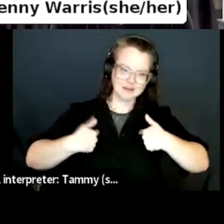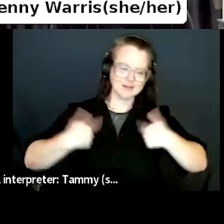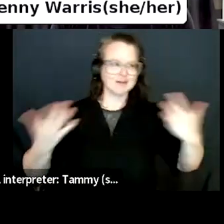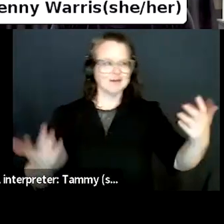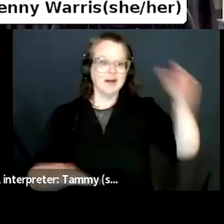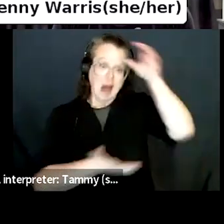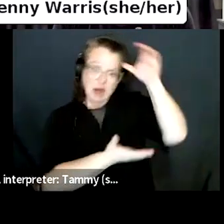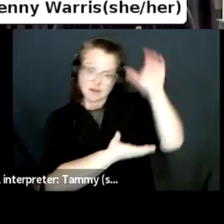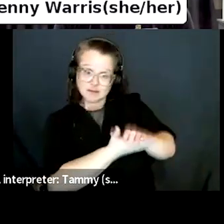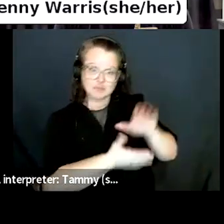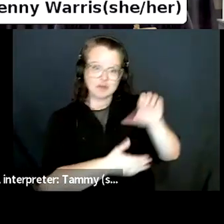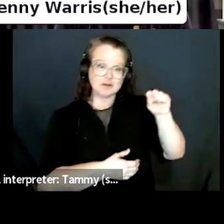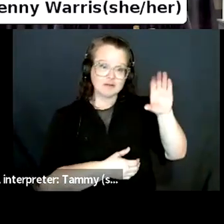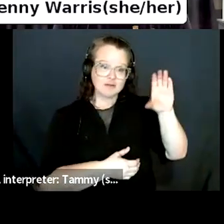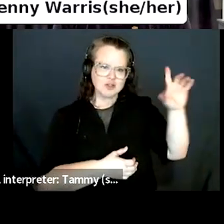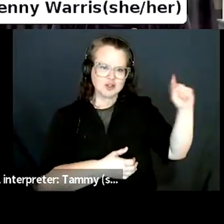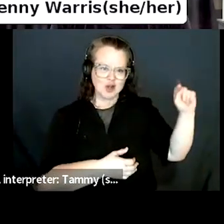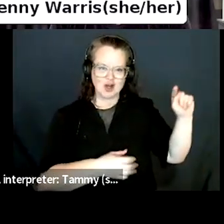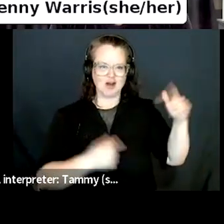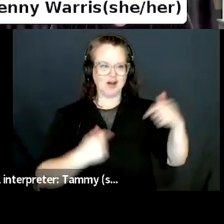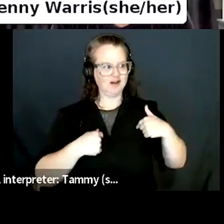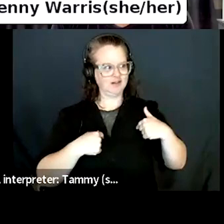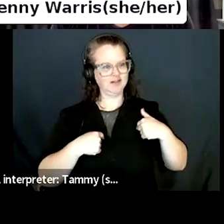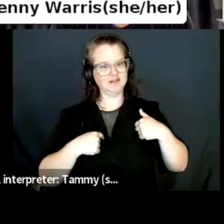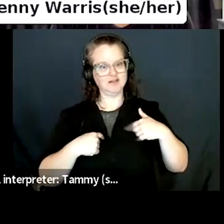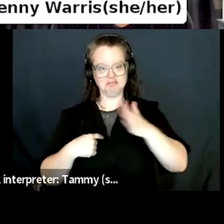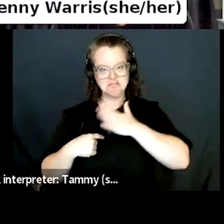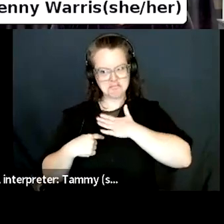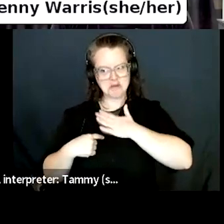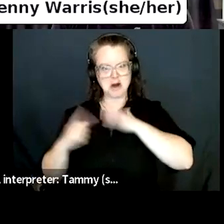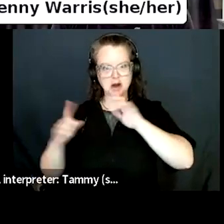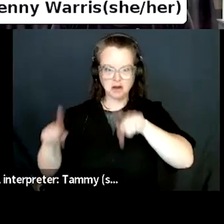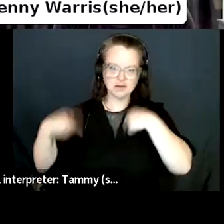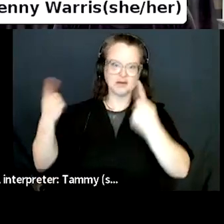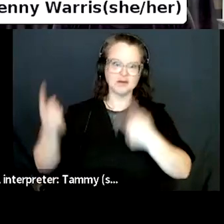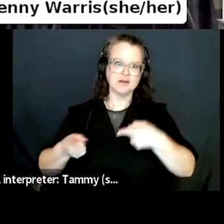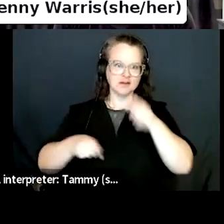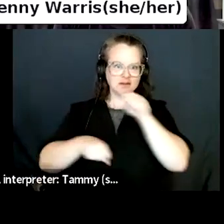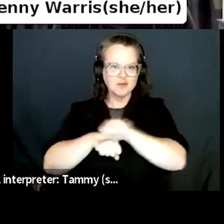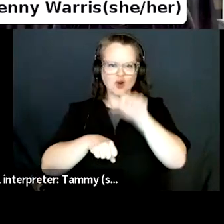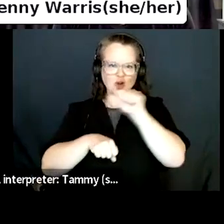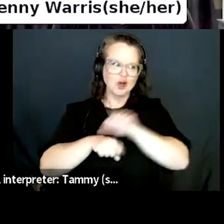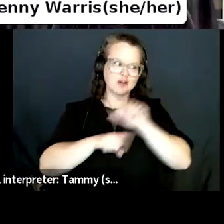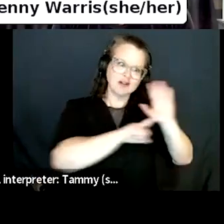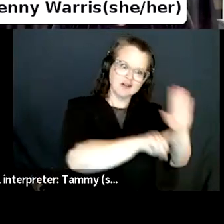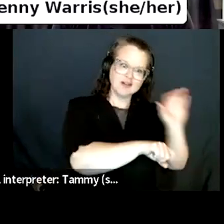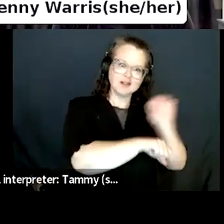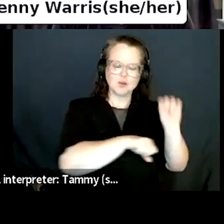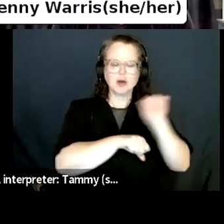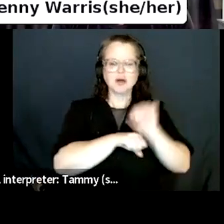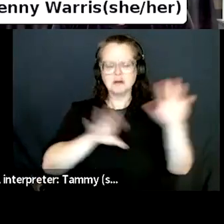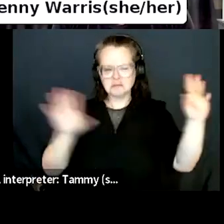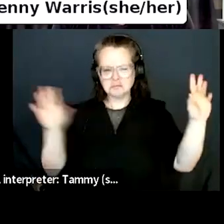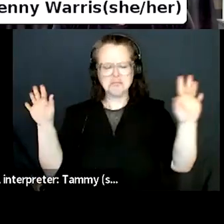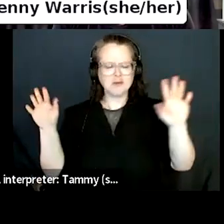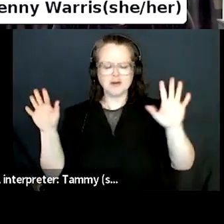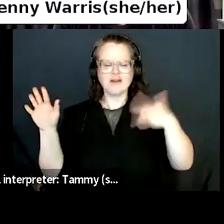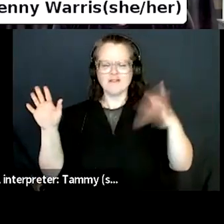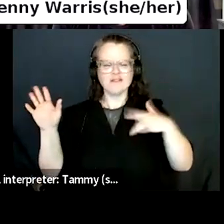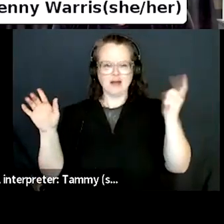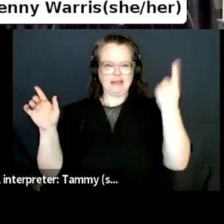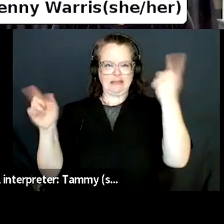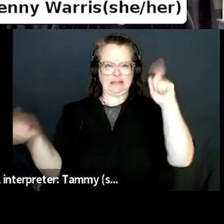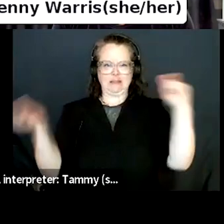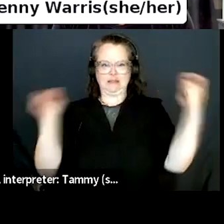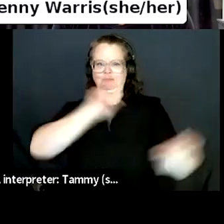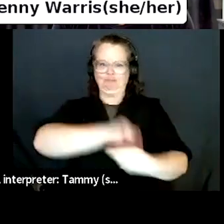where we were looking for something different. And we looked at our, we like to say, time, treasure and talents, and looked at what